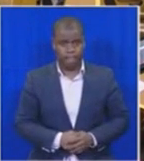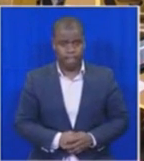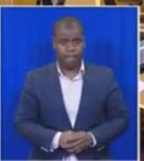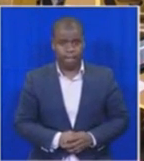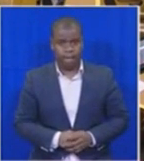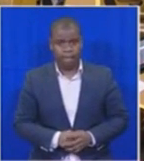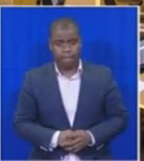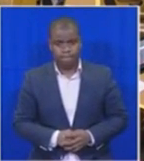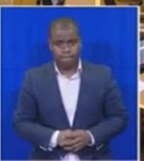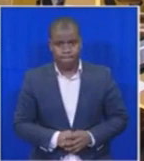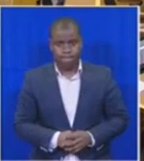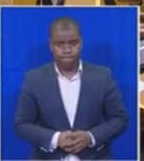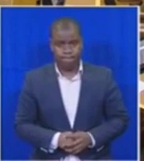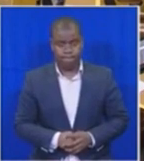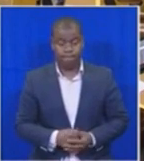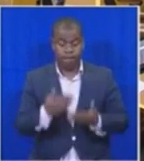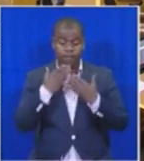Thank you, honorable speaker.